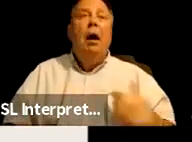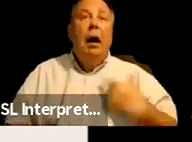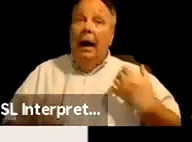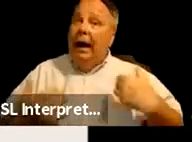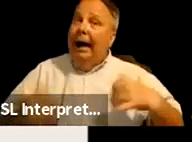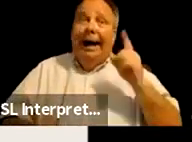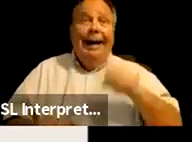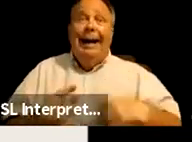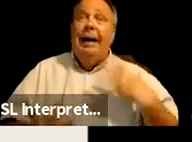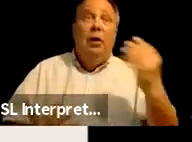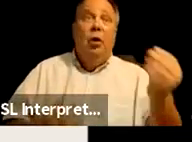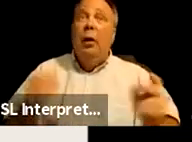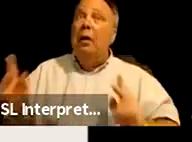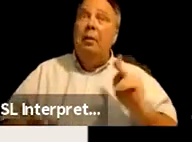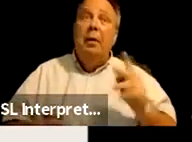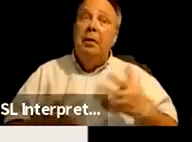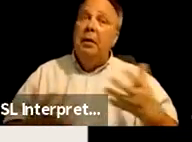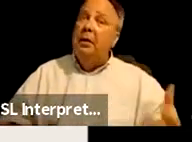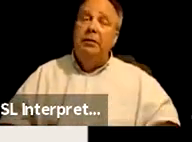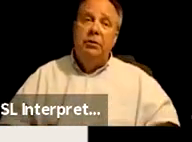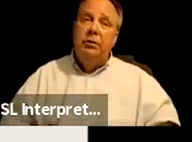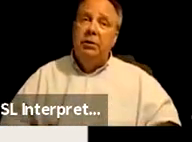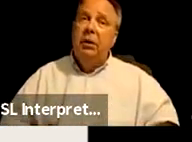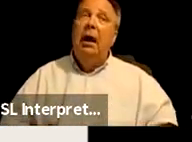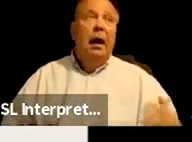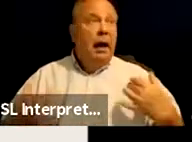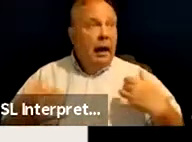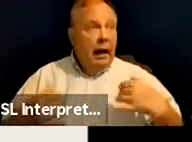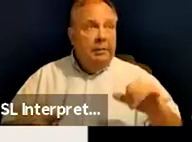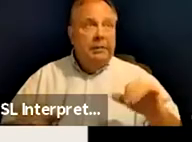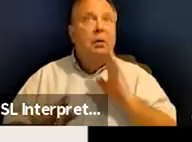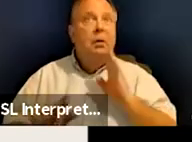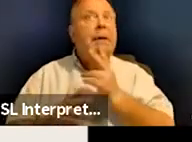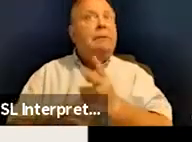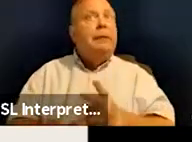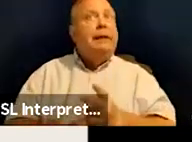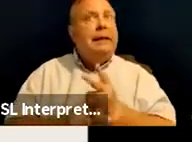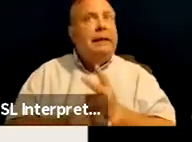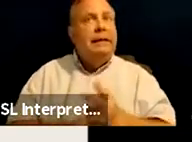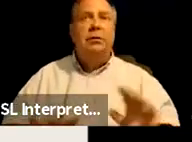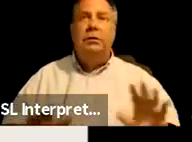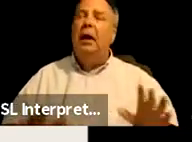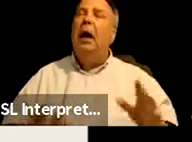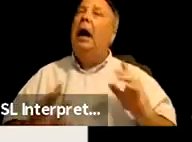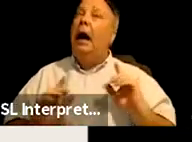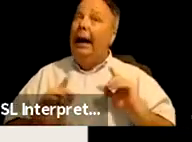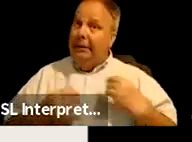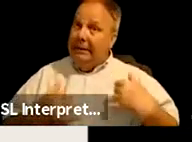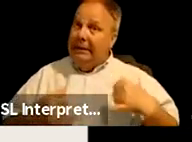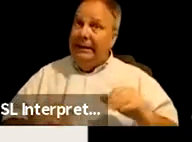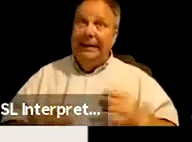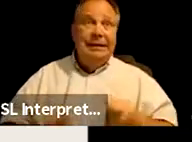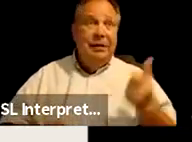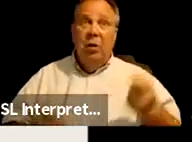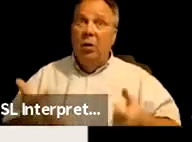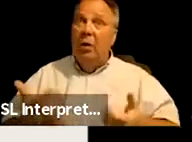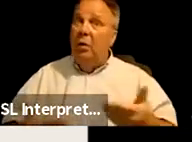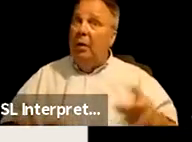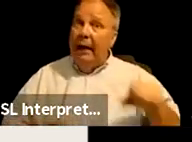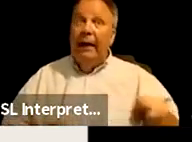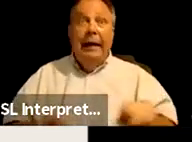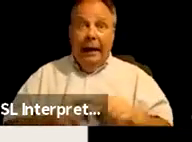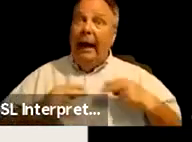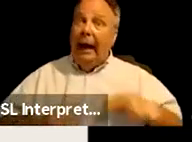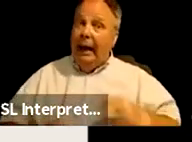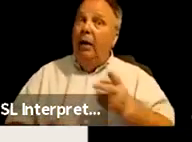can't really go out in public much. You know, I'm still being really cautious. You know, I'm still going without things I need like healthcare